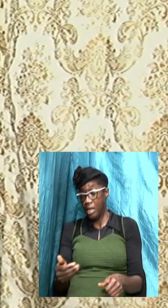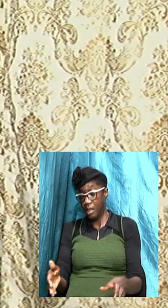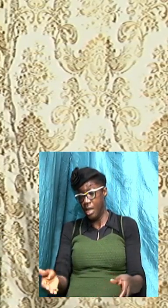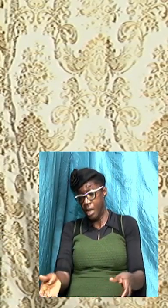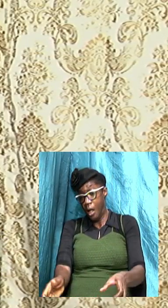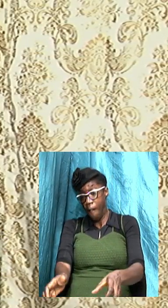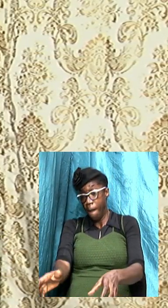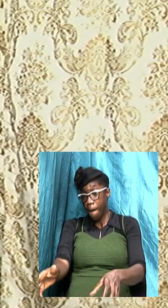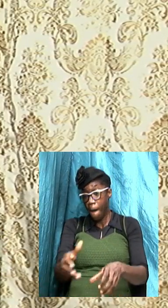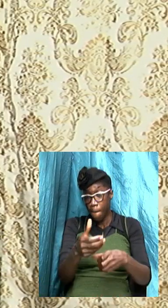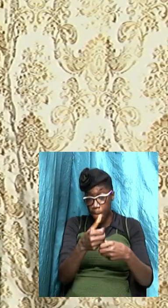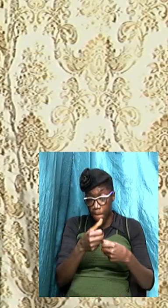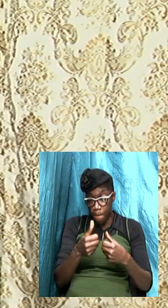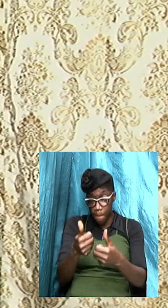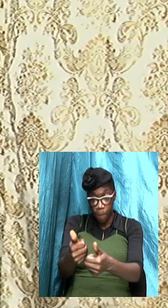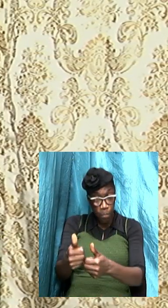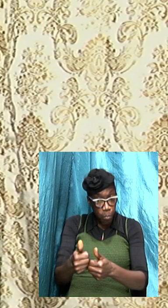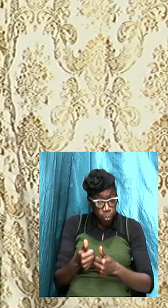will kill us